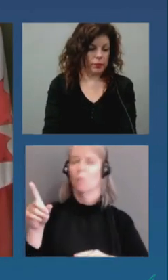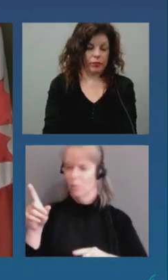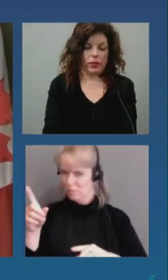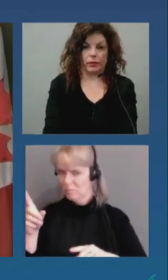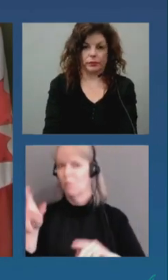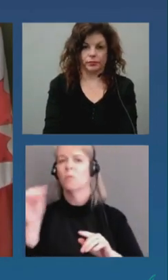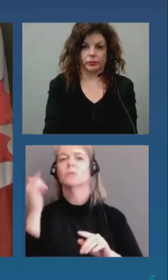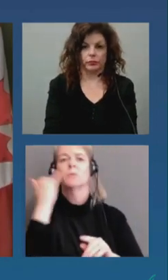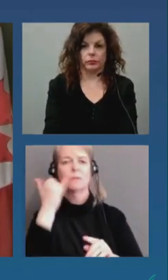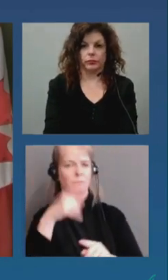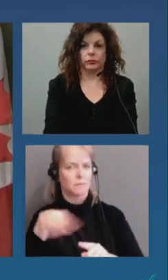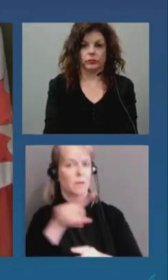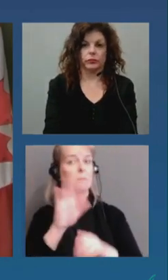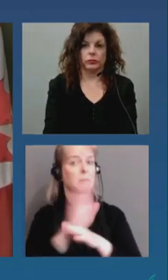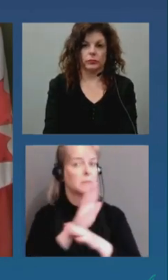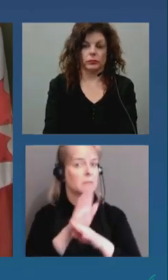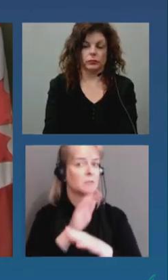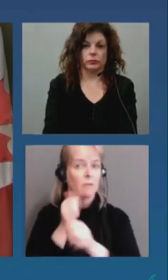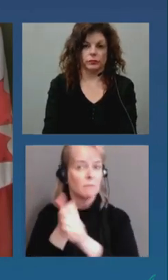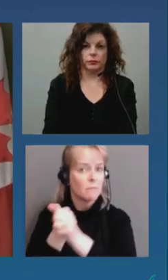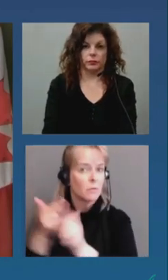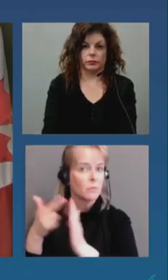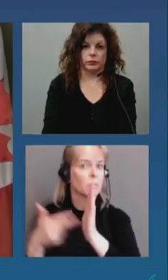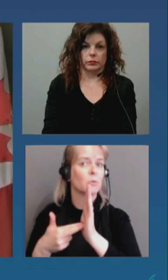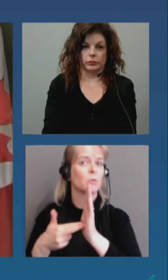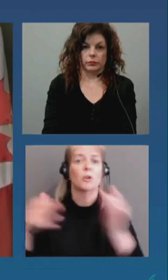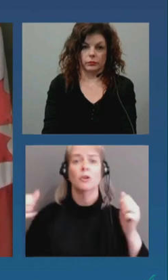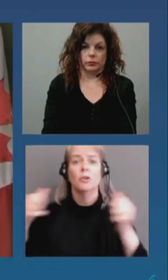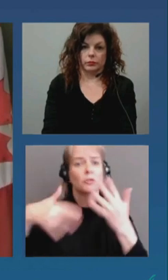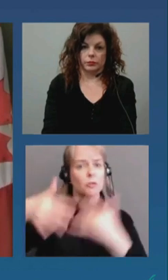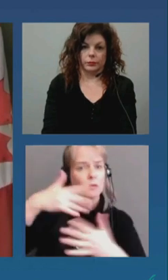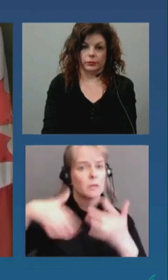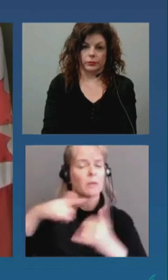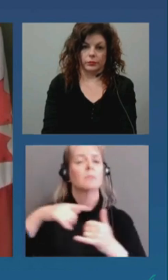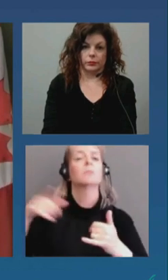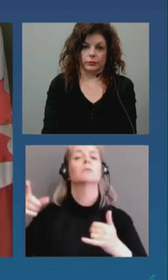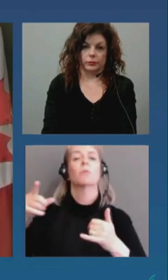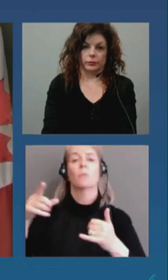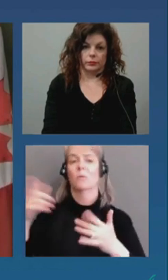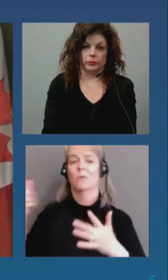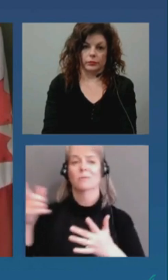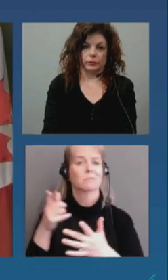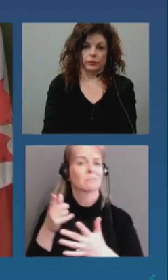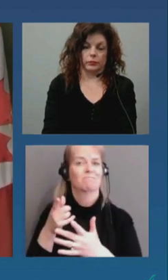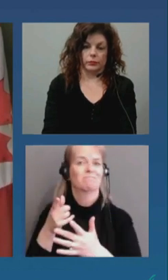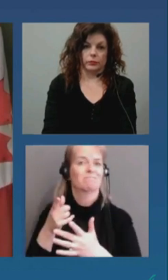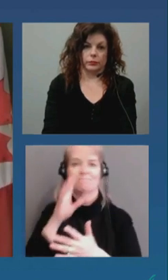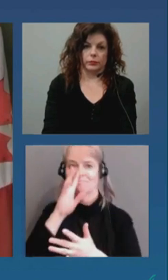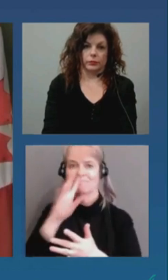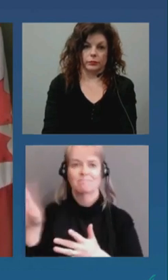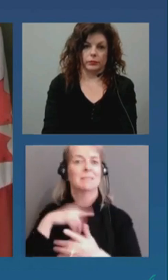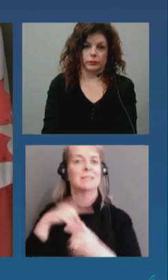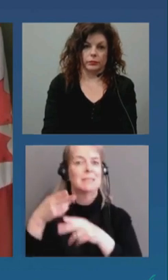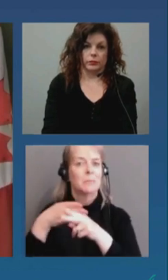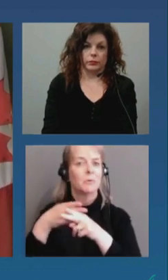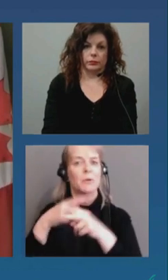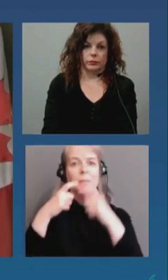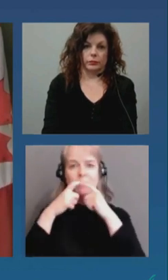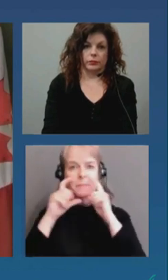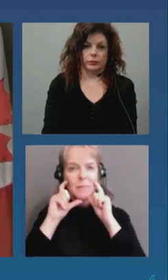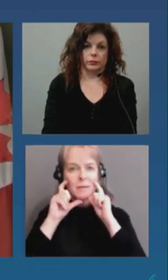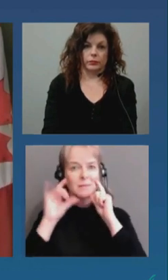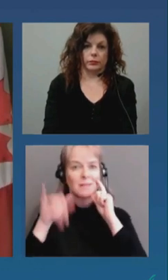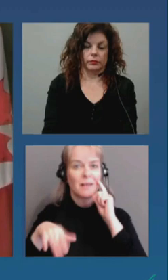-compliant businesses social gatherings and as well as violations to the temporary mask bylaw which cancelled extended until